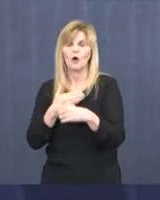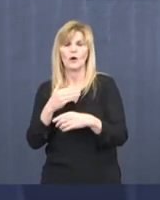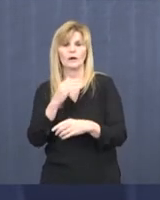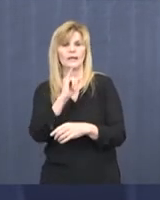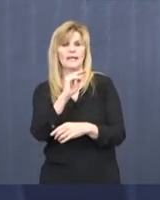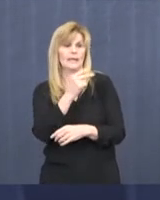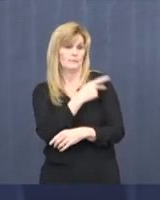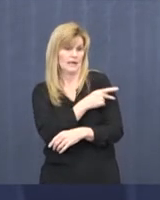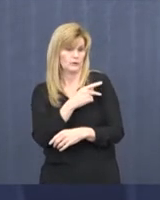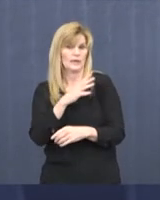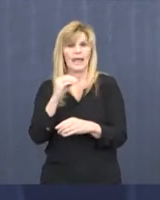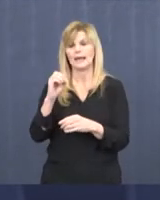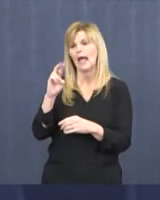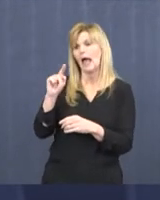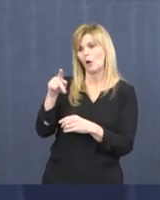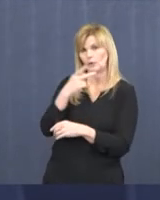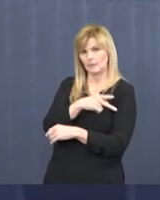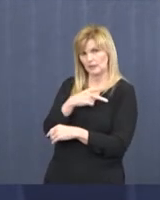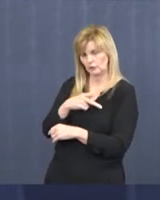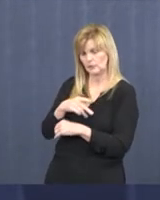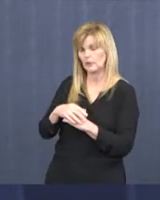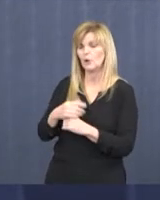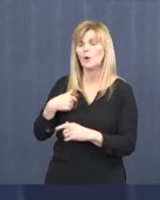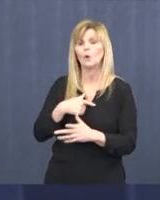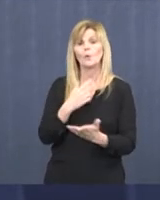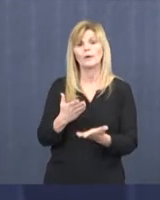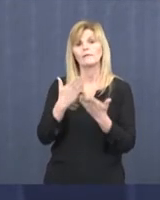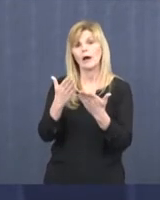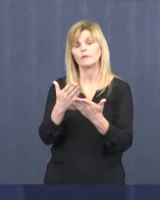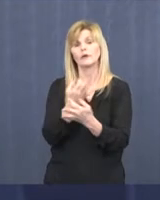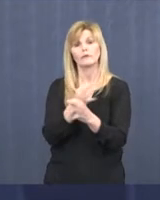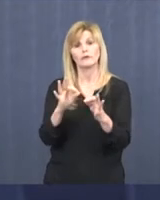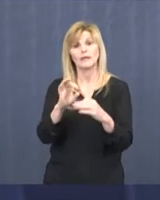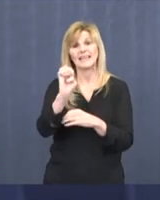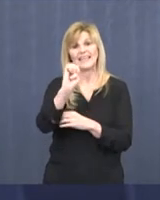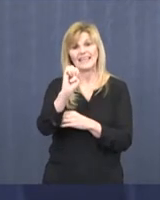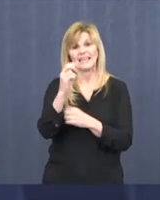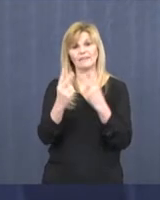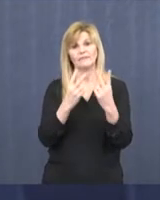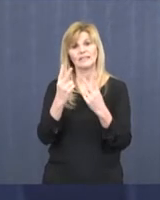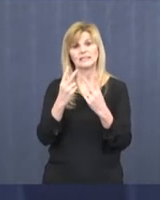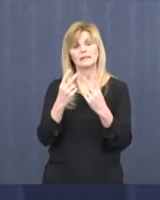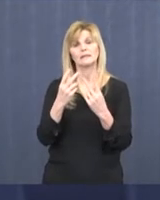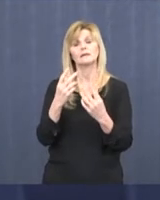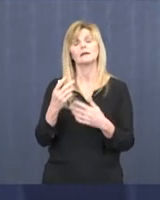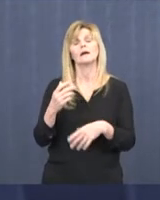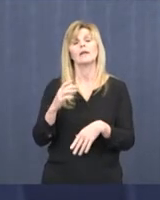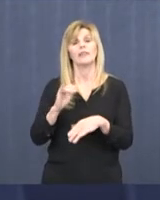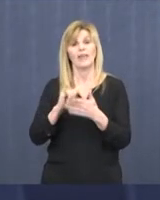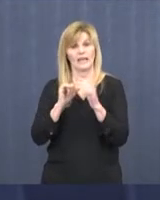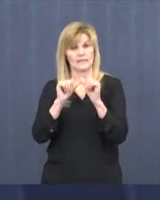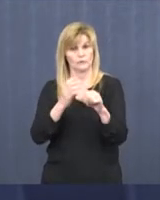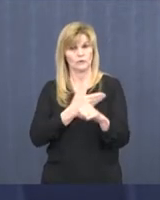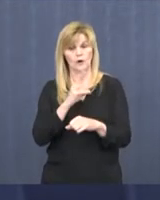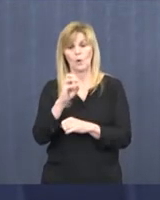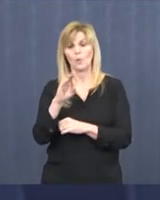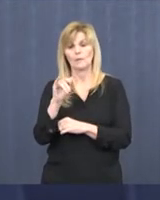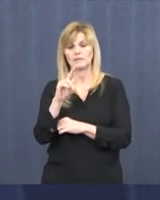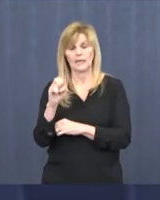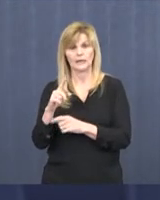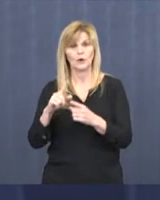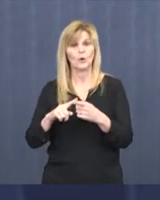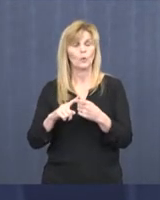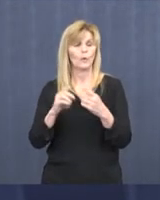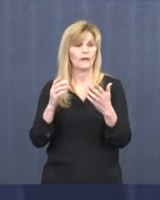areas and outpatient areas. We've offered free e-visit screening, and that continues on our website. We've enhanced the educational